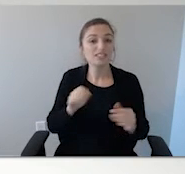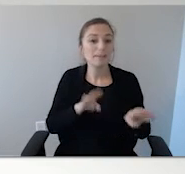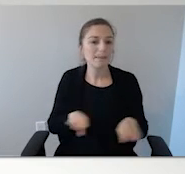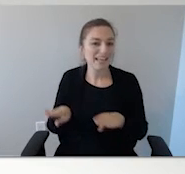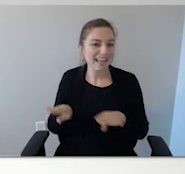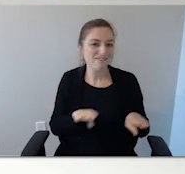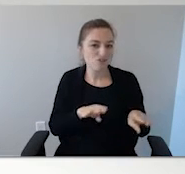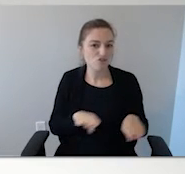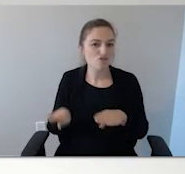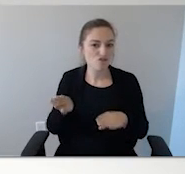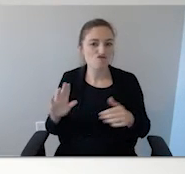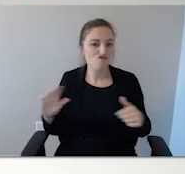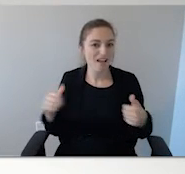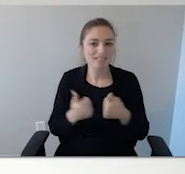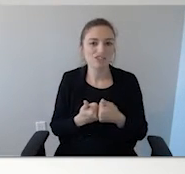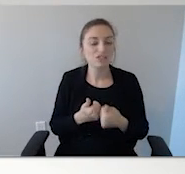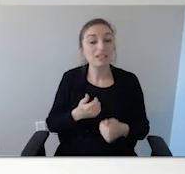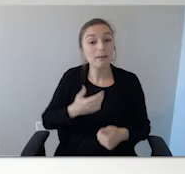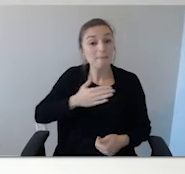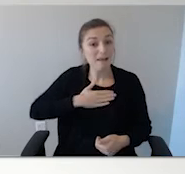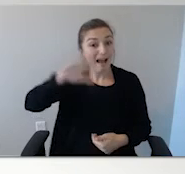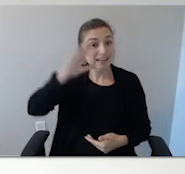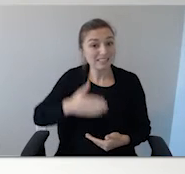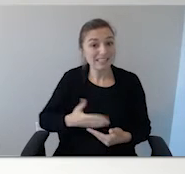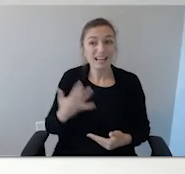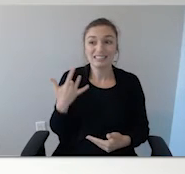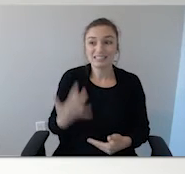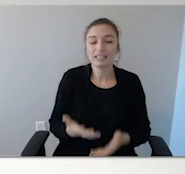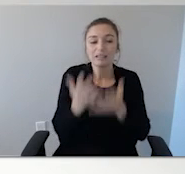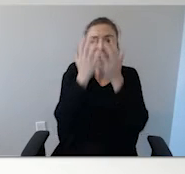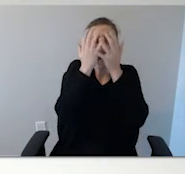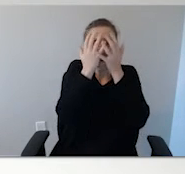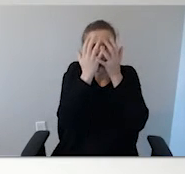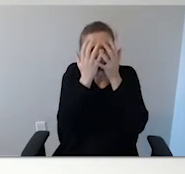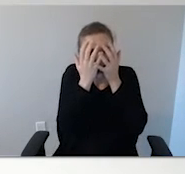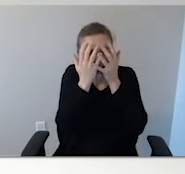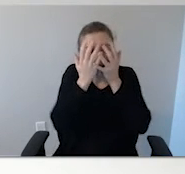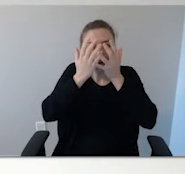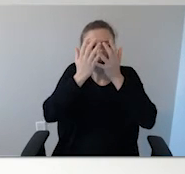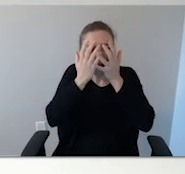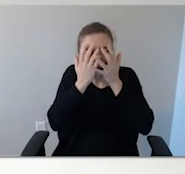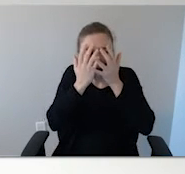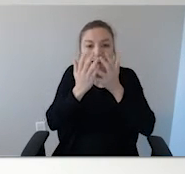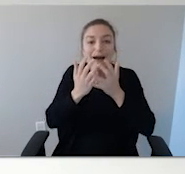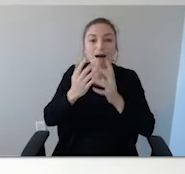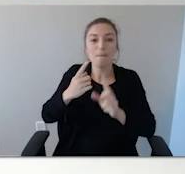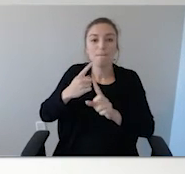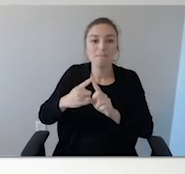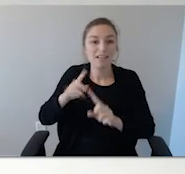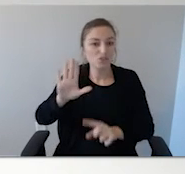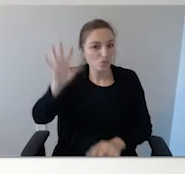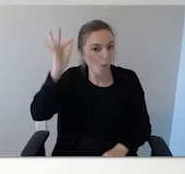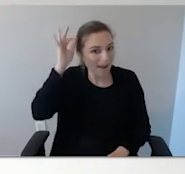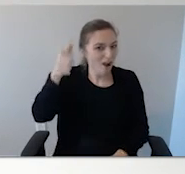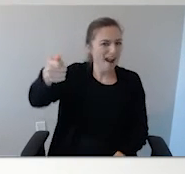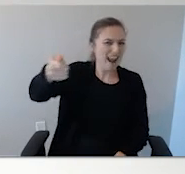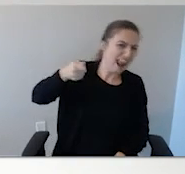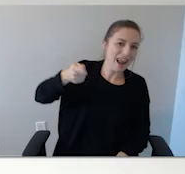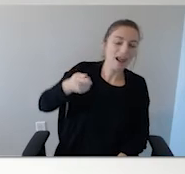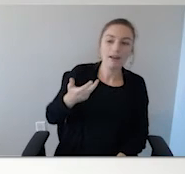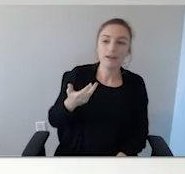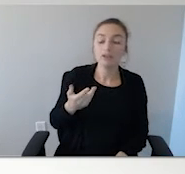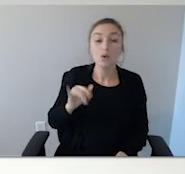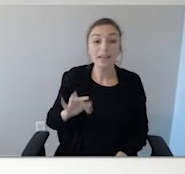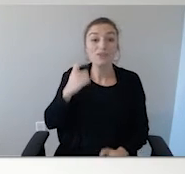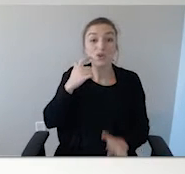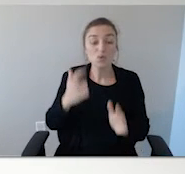his face like this, and he screams into his hands just prior to him pulling your hair. So you know if this is coming, you want to tuck and roll and get